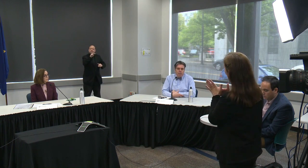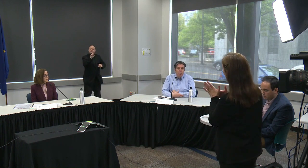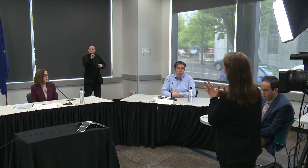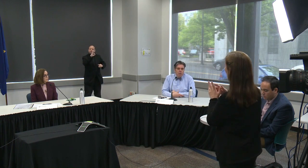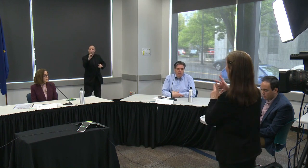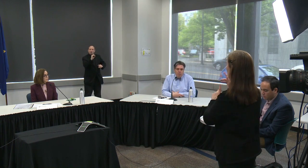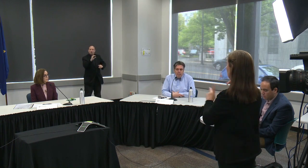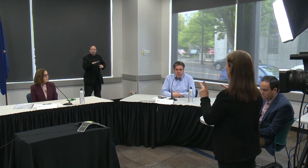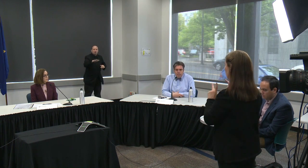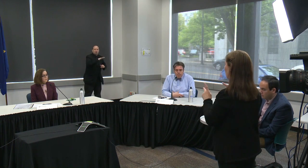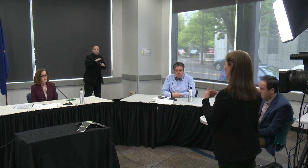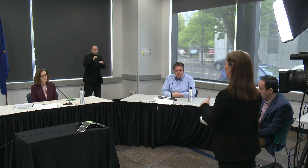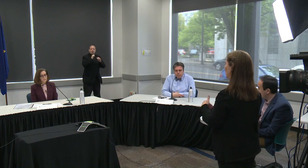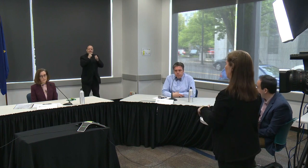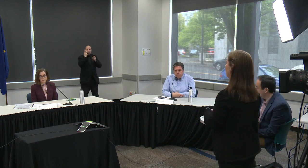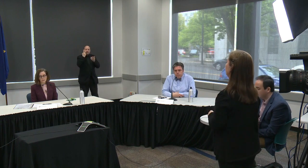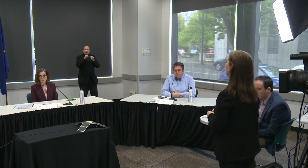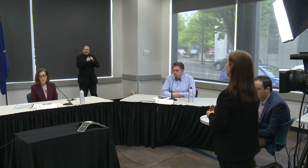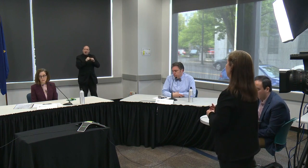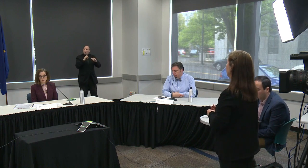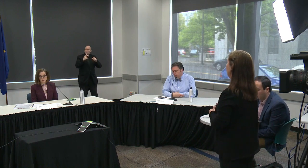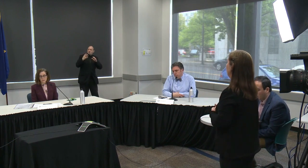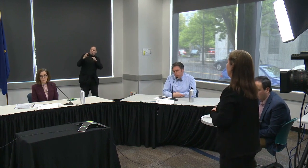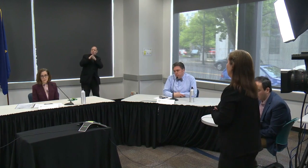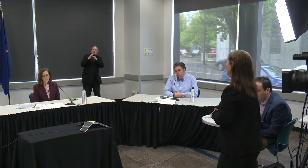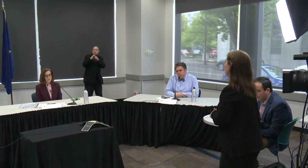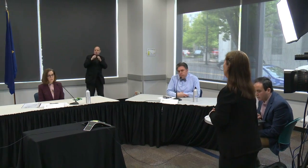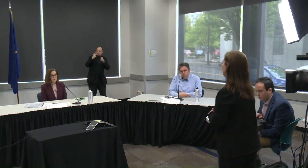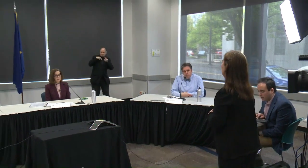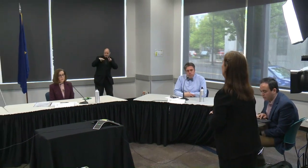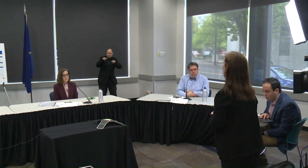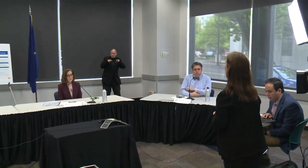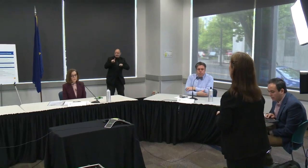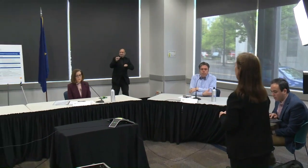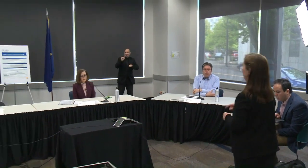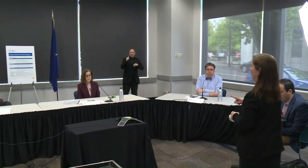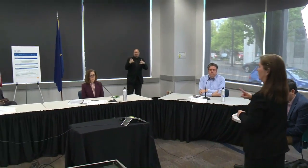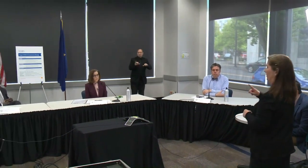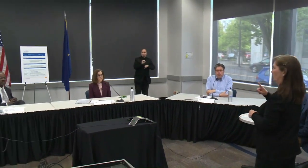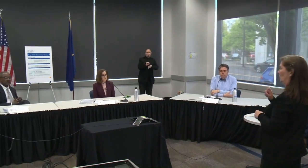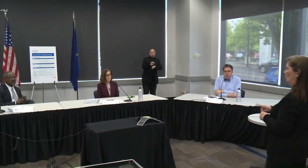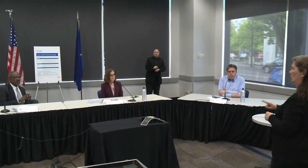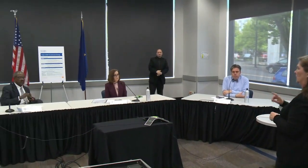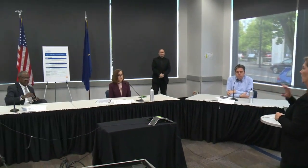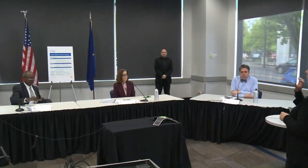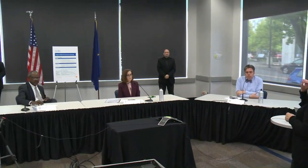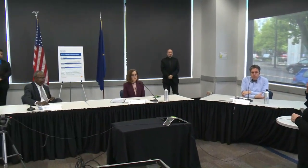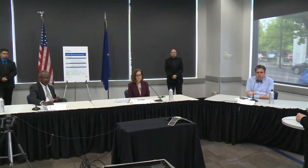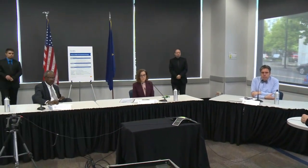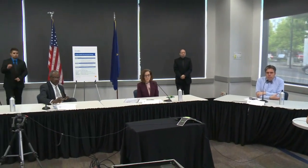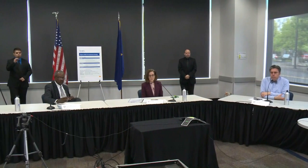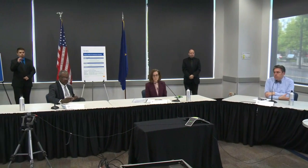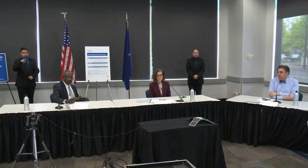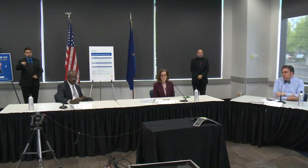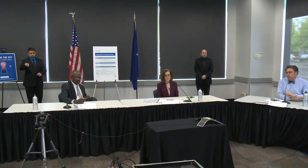most vulnerable oregonians next up we have jern vanderhardt opv go ahead